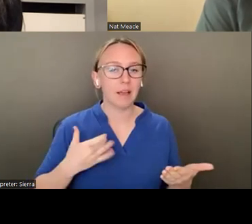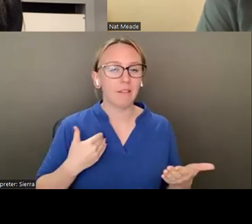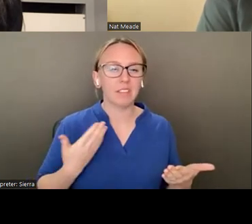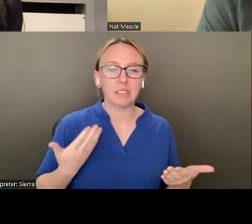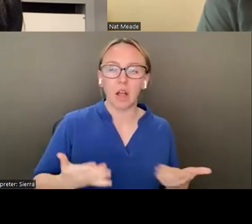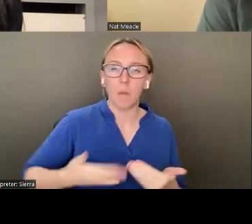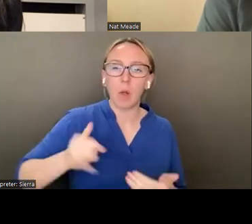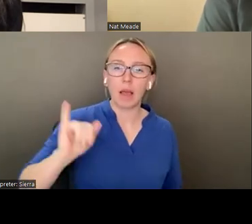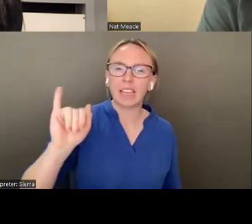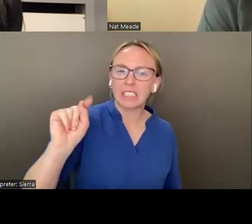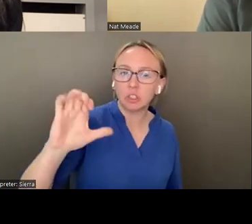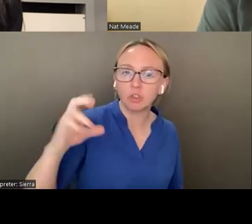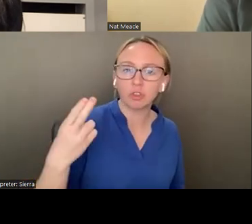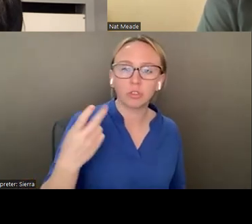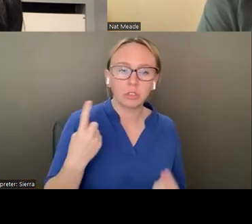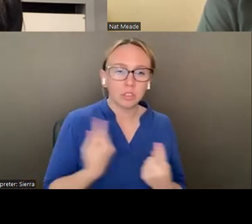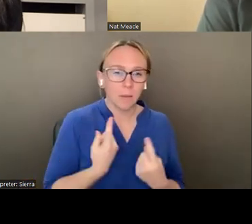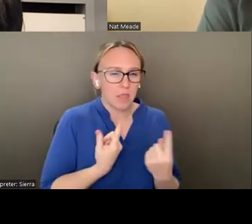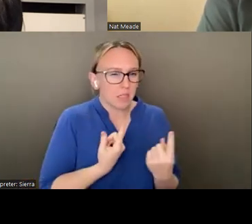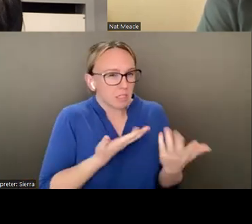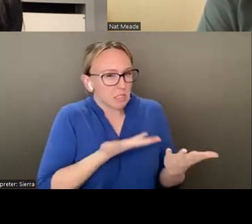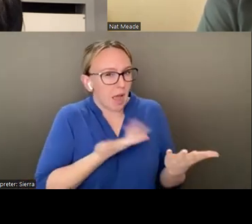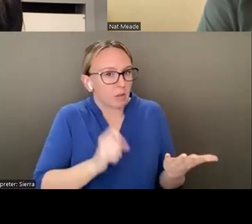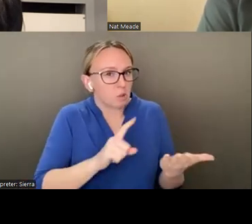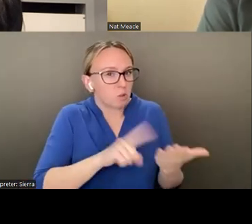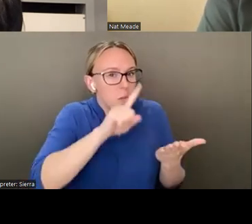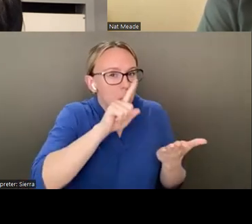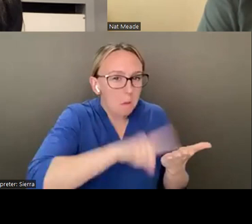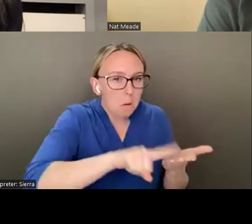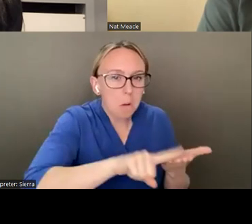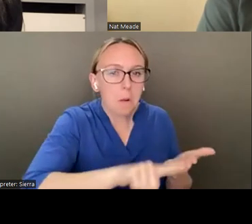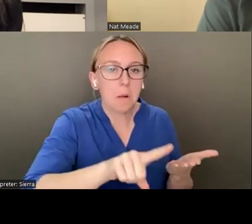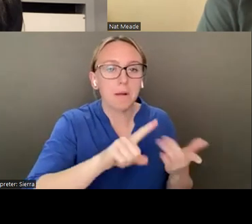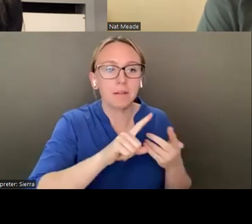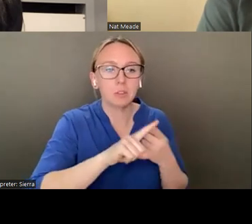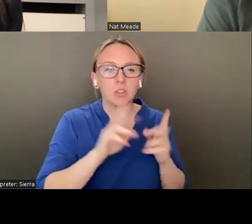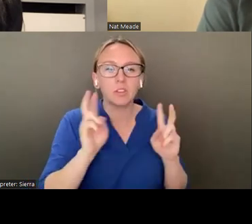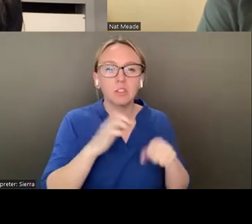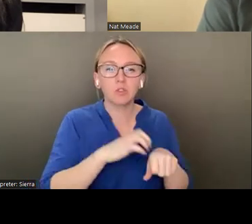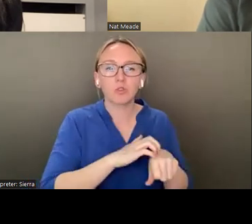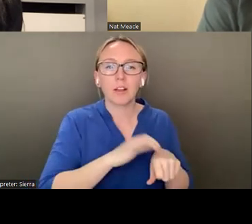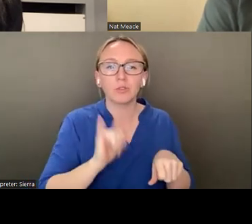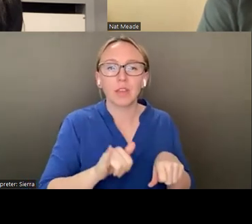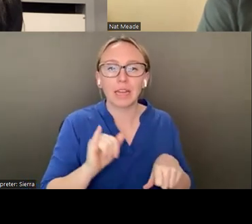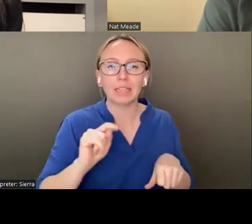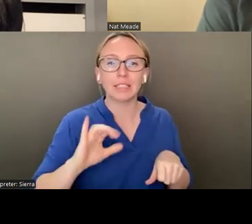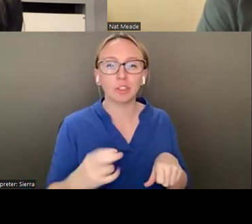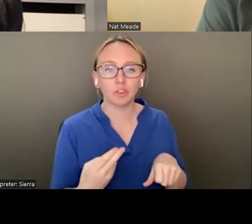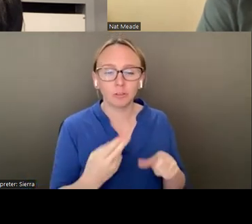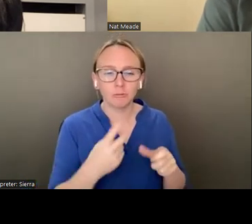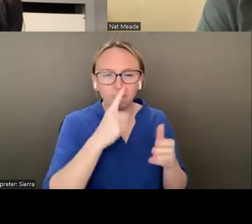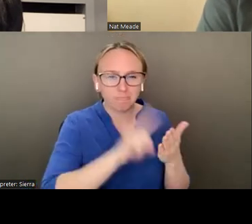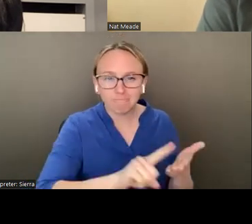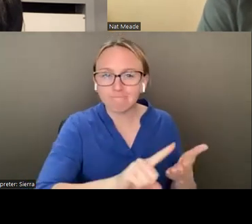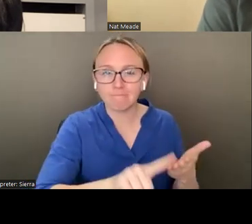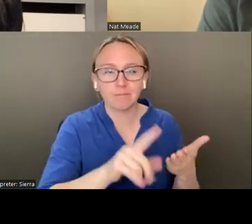scratch and investigate to get to the bottom of a question. And then